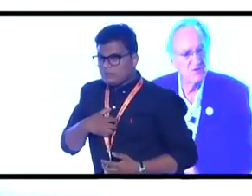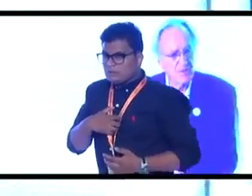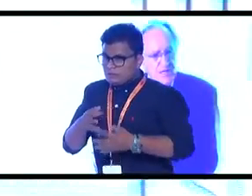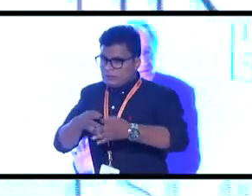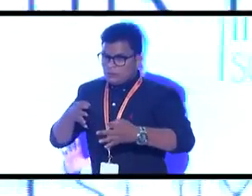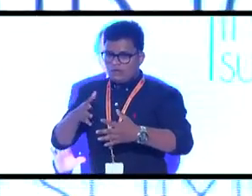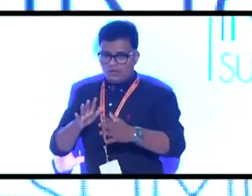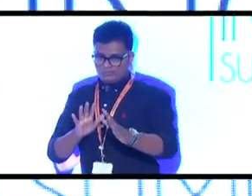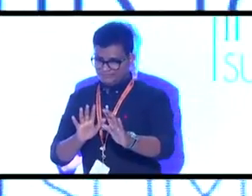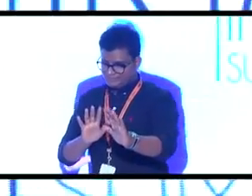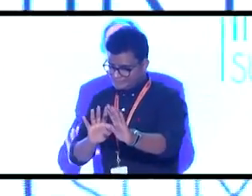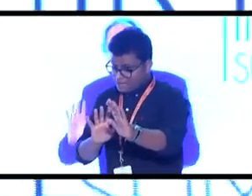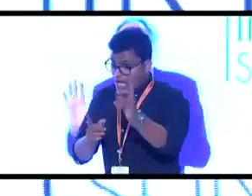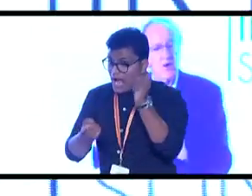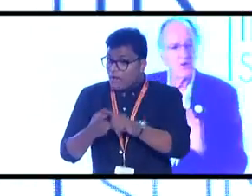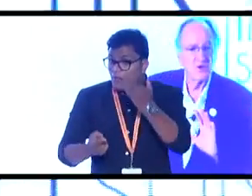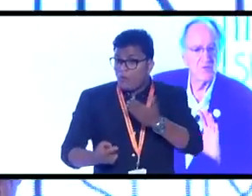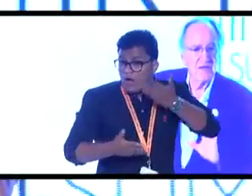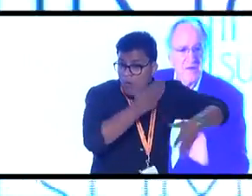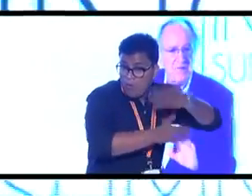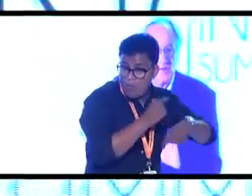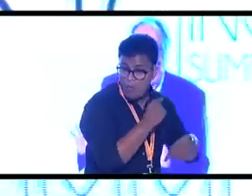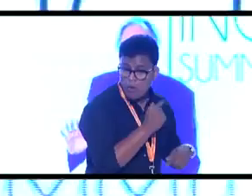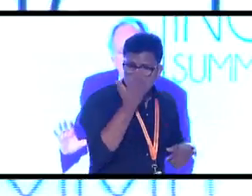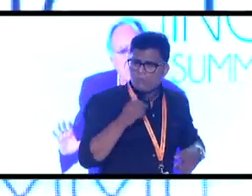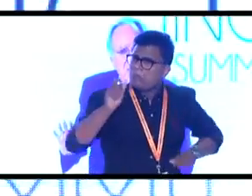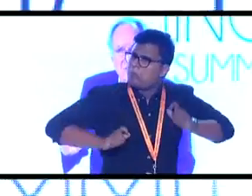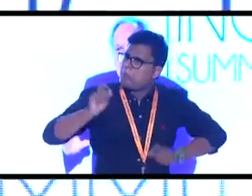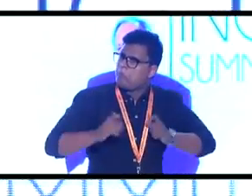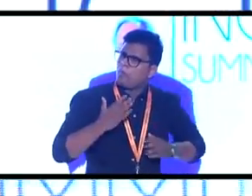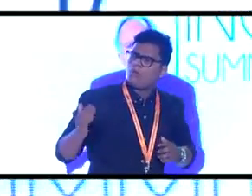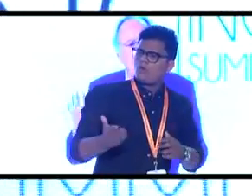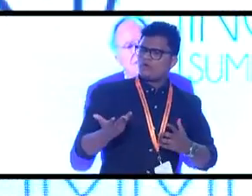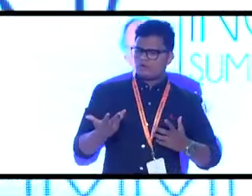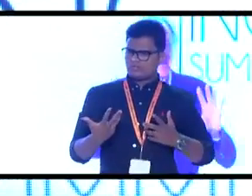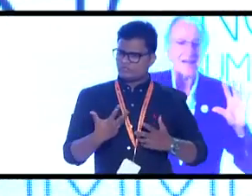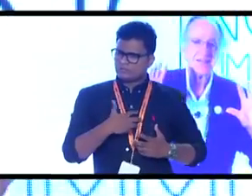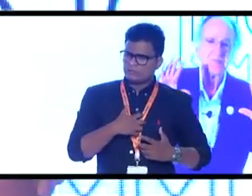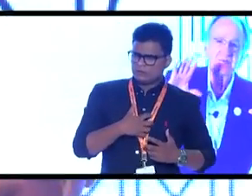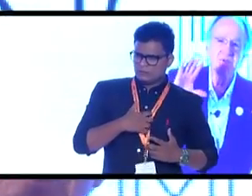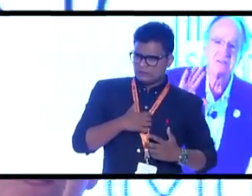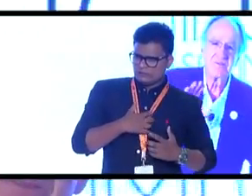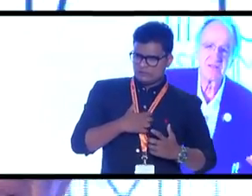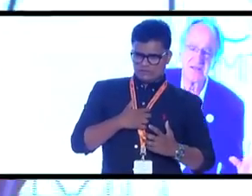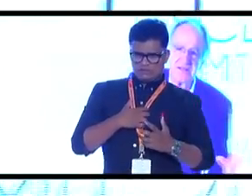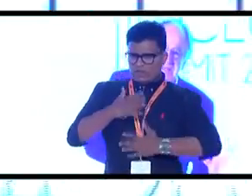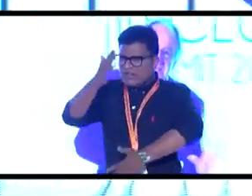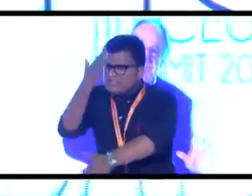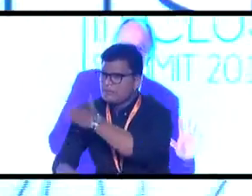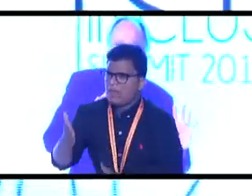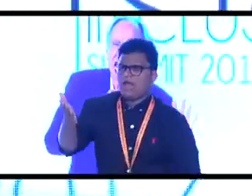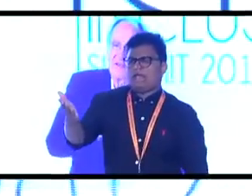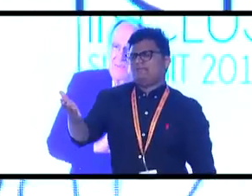in the first place. Why are so many people prejudiced against people with disabilities?